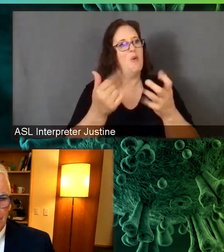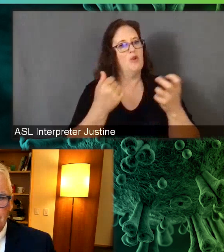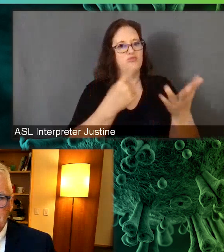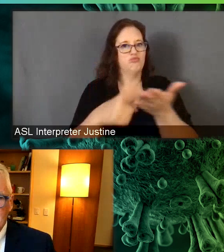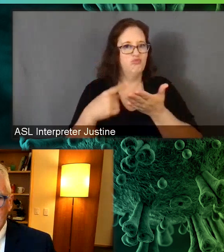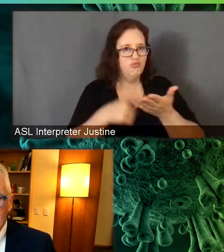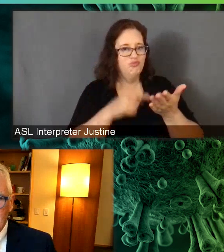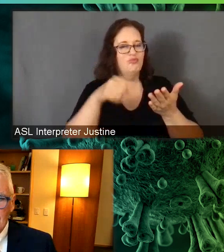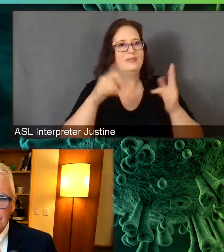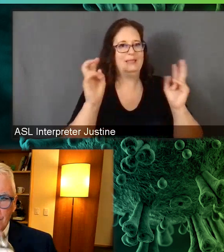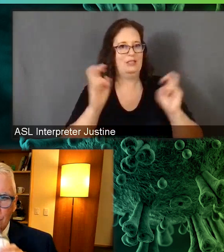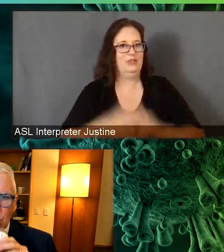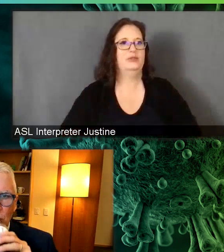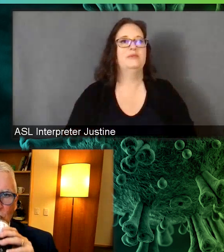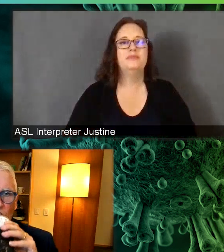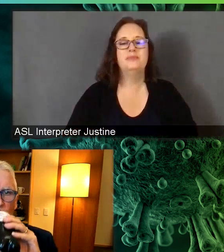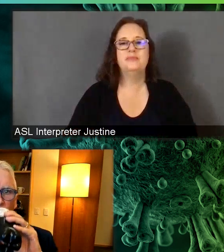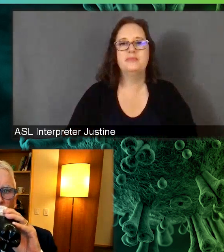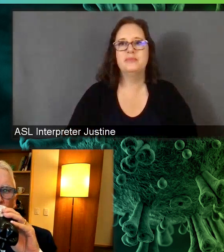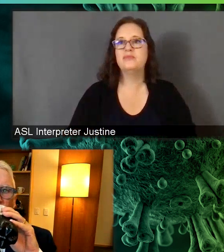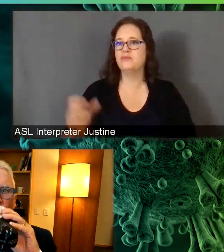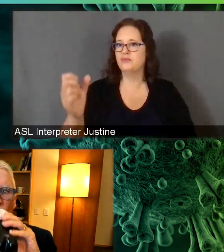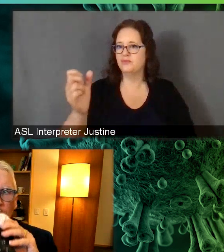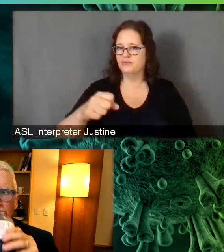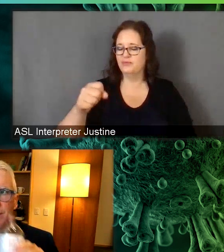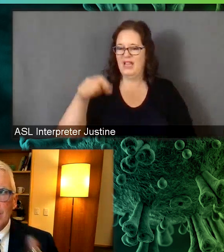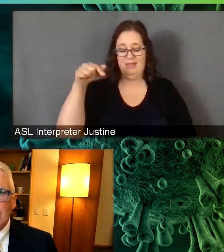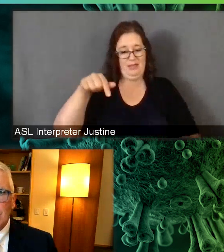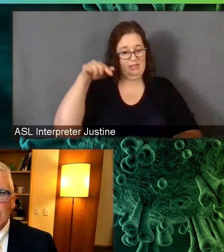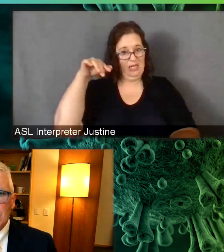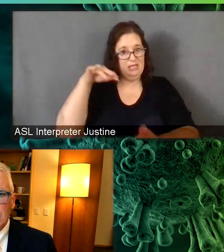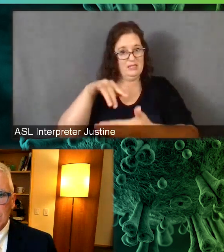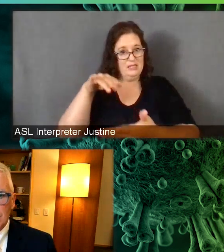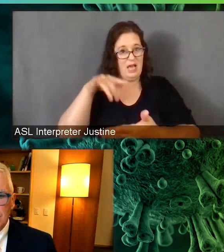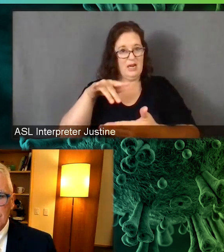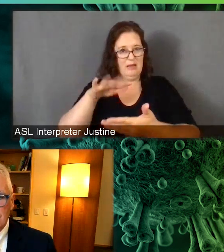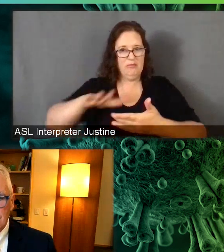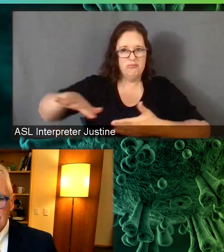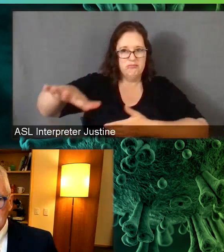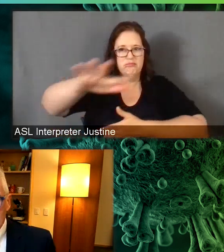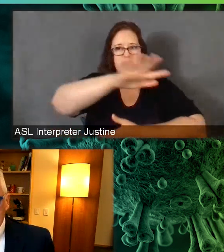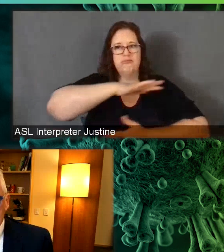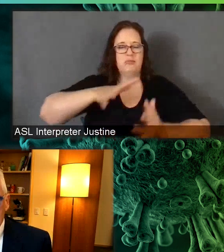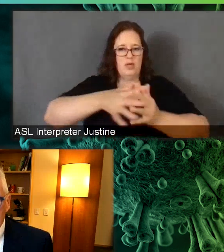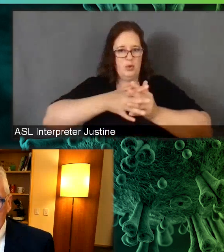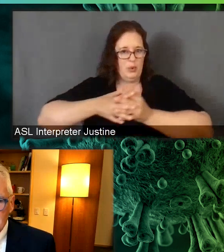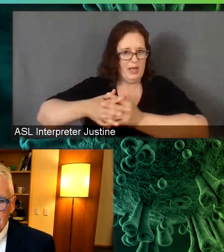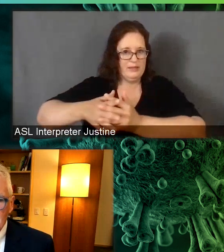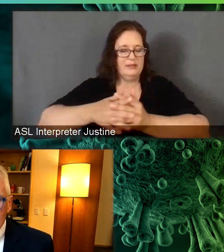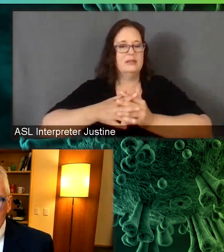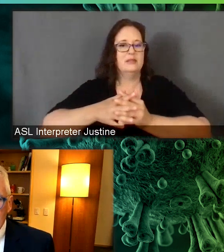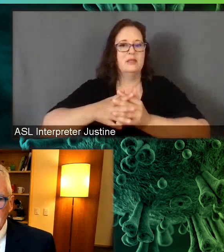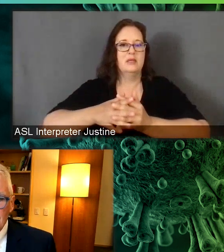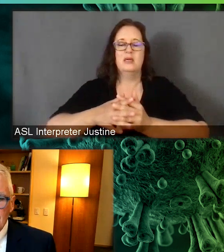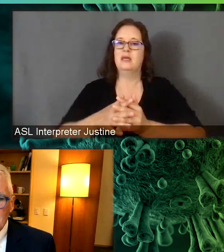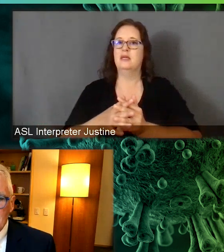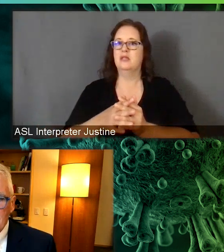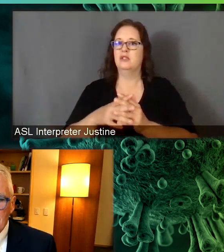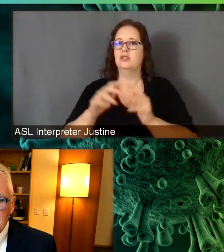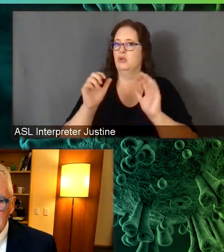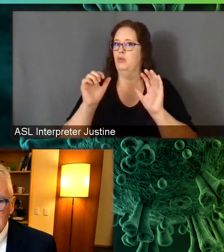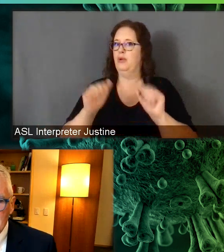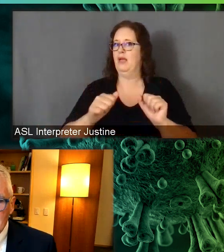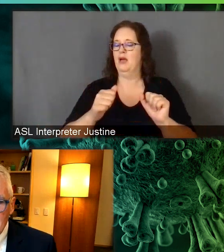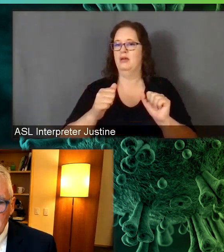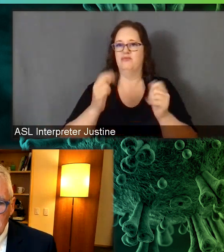we're, we're rapidly, uh, ramping up this study around the U S. So it's a great opportunity to use this big infrastructure to, uh, enroll a lot of